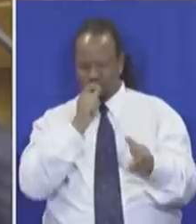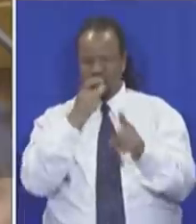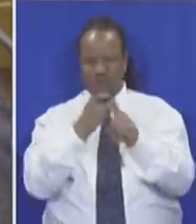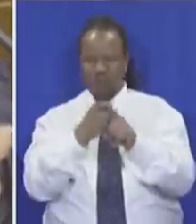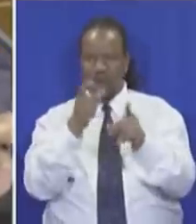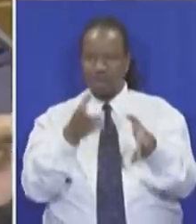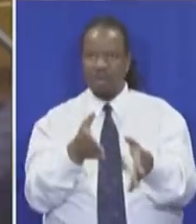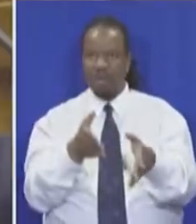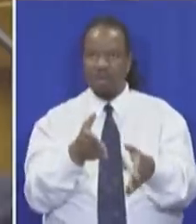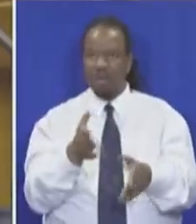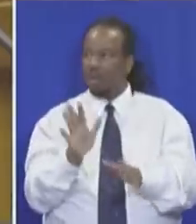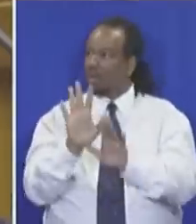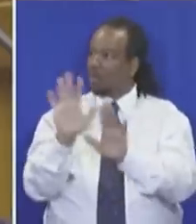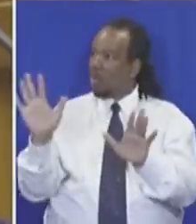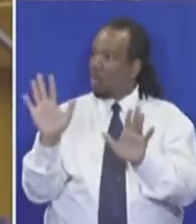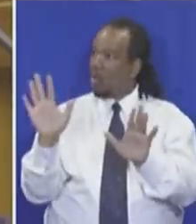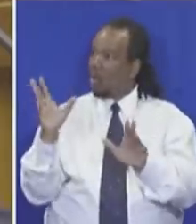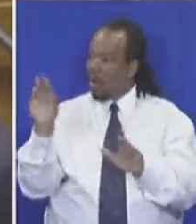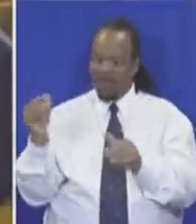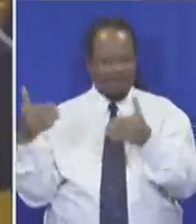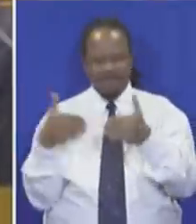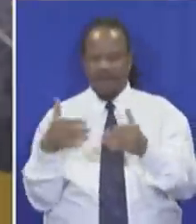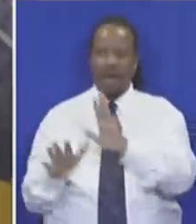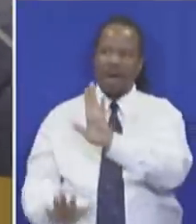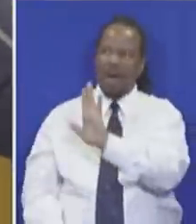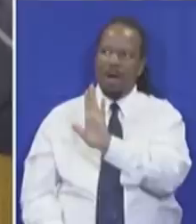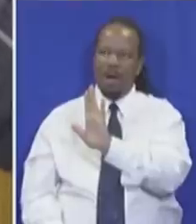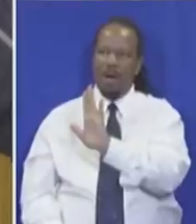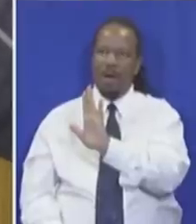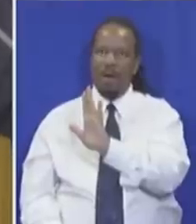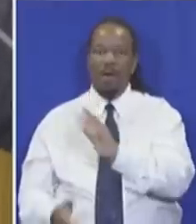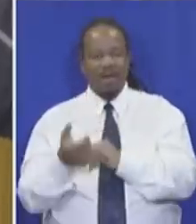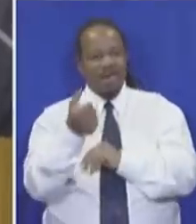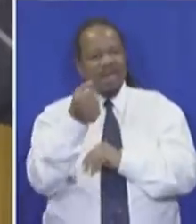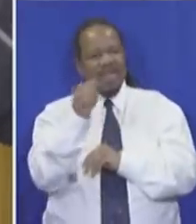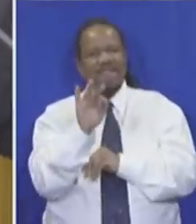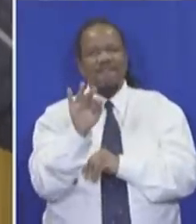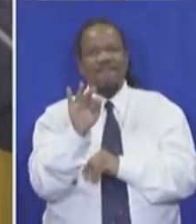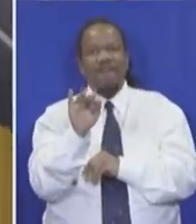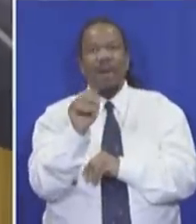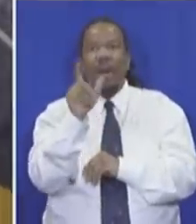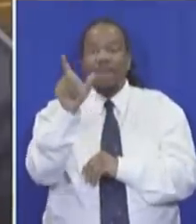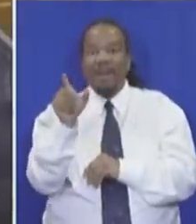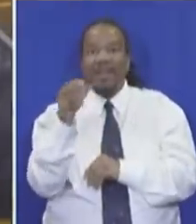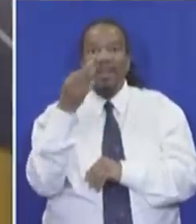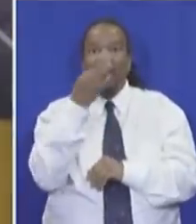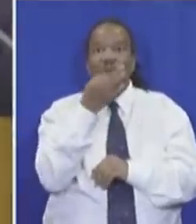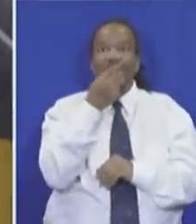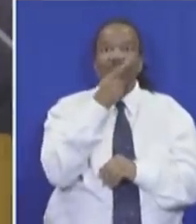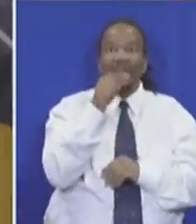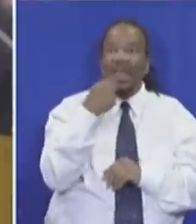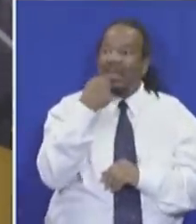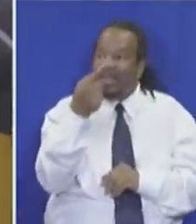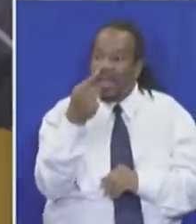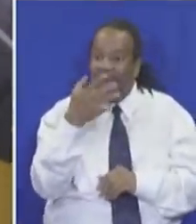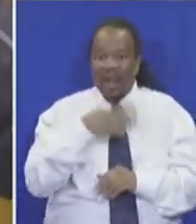And therefore, to have no fear. And if at all there was anyone who says, let us kill the whites, I will be among those who will